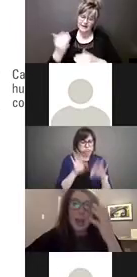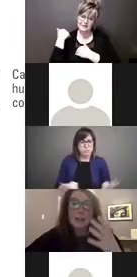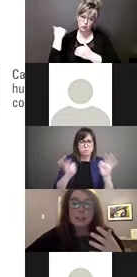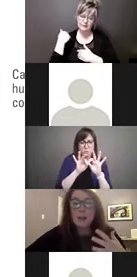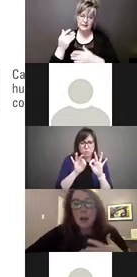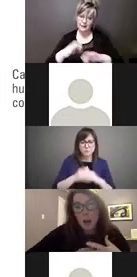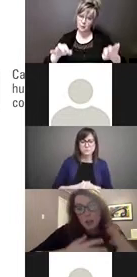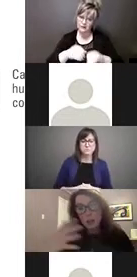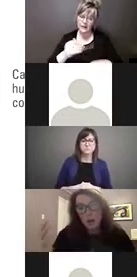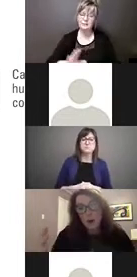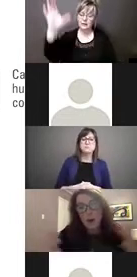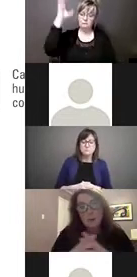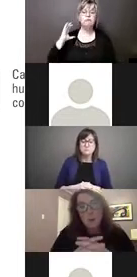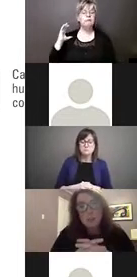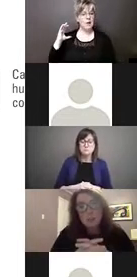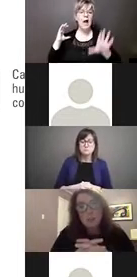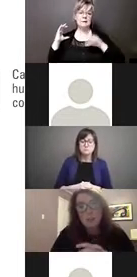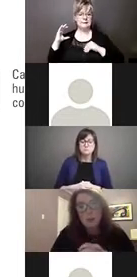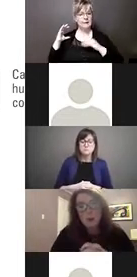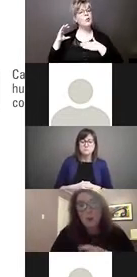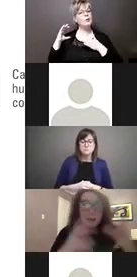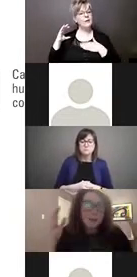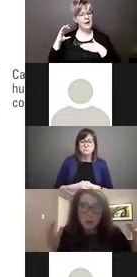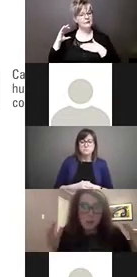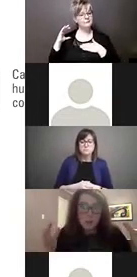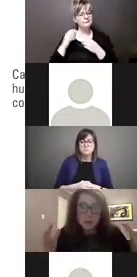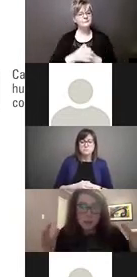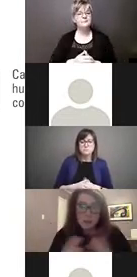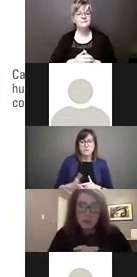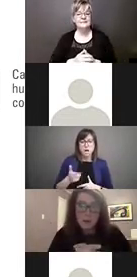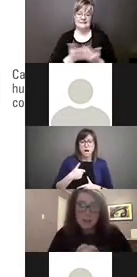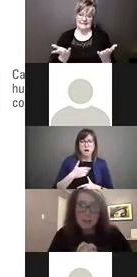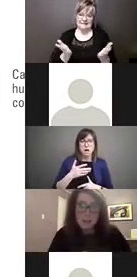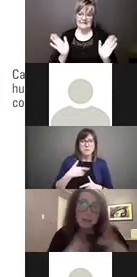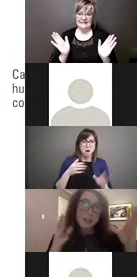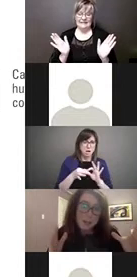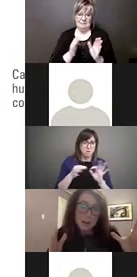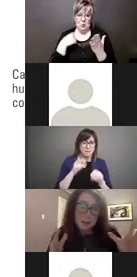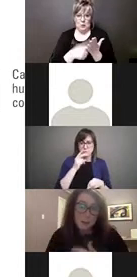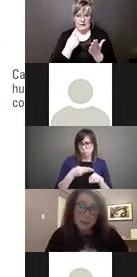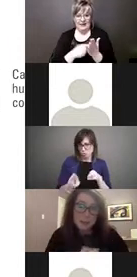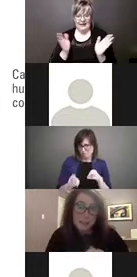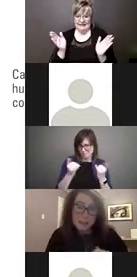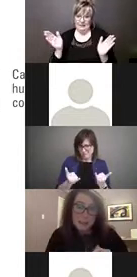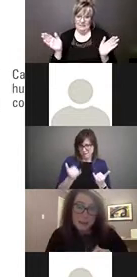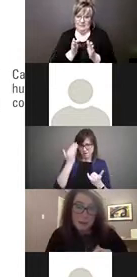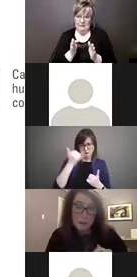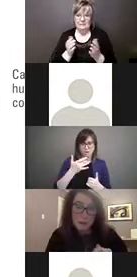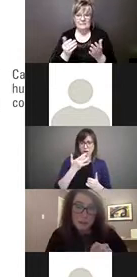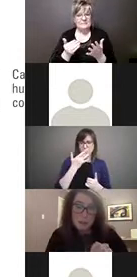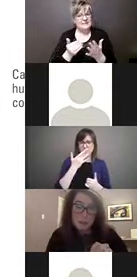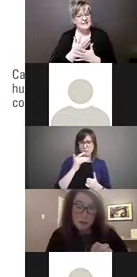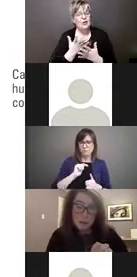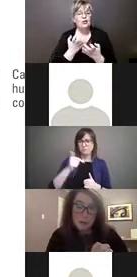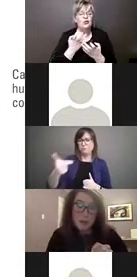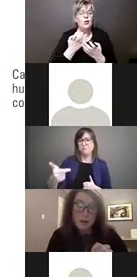And, you know, I'm going to be quite short in my remarks today because I very much want to cede the floor